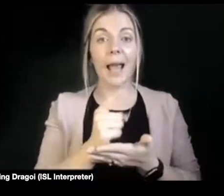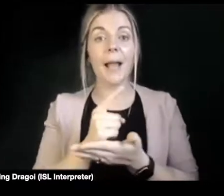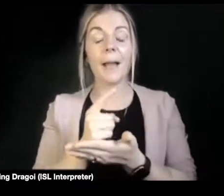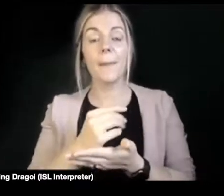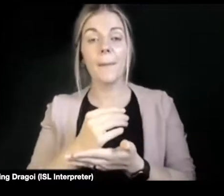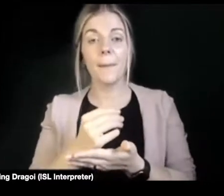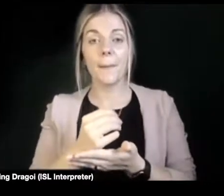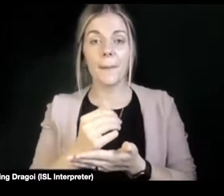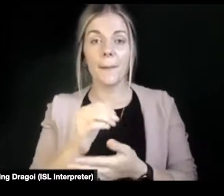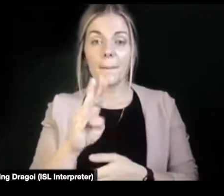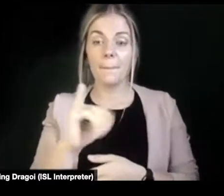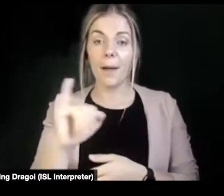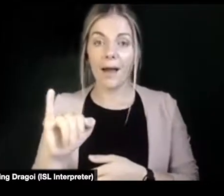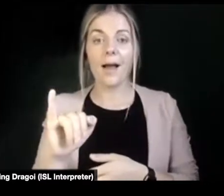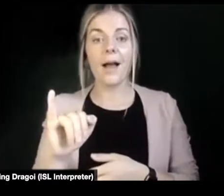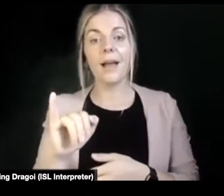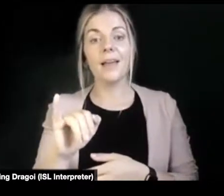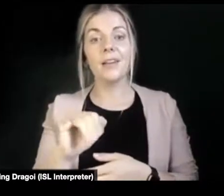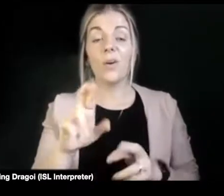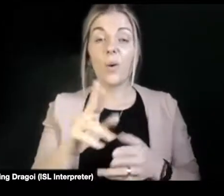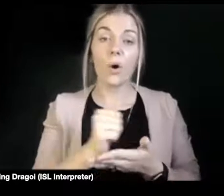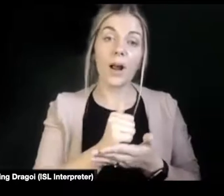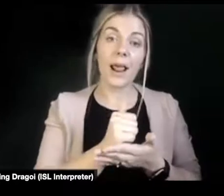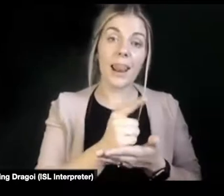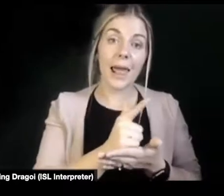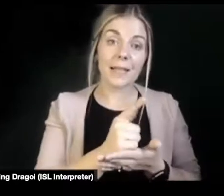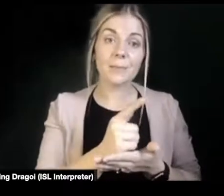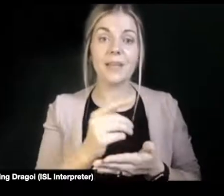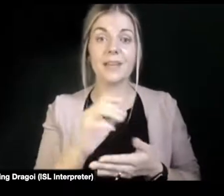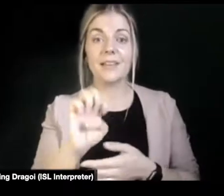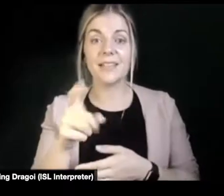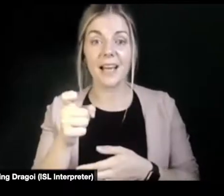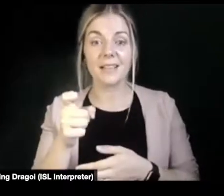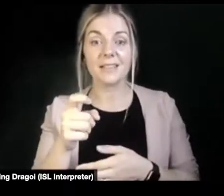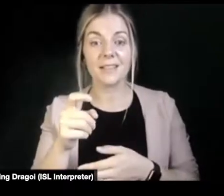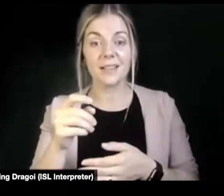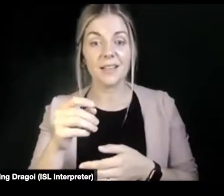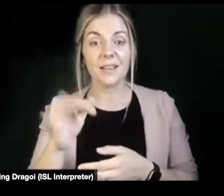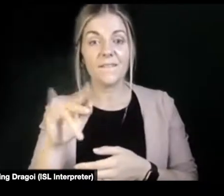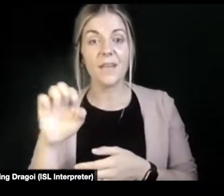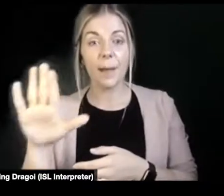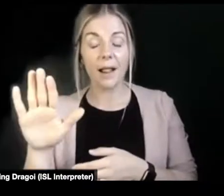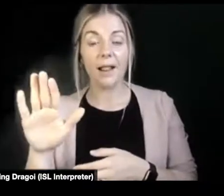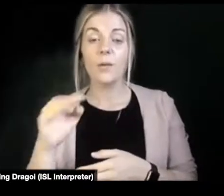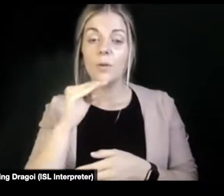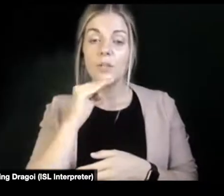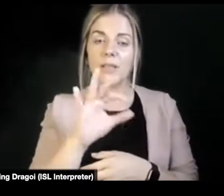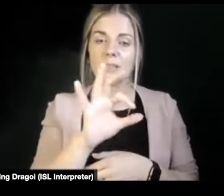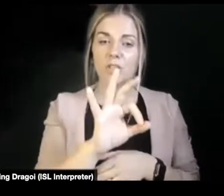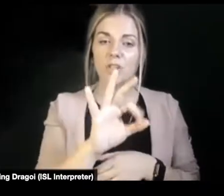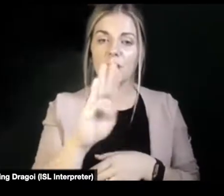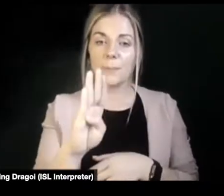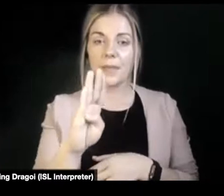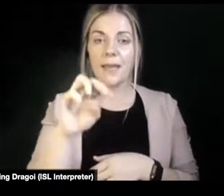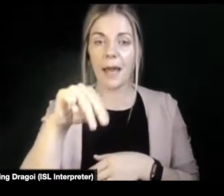lesbian, bi, female, sex, female, often abbreviated to GB capital M-S